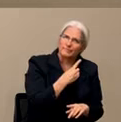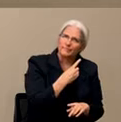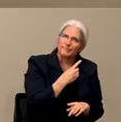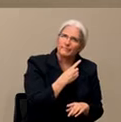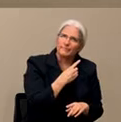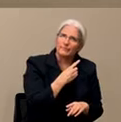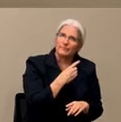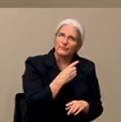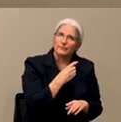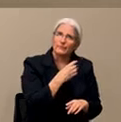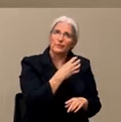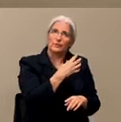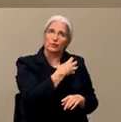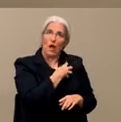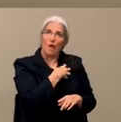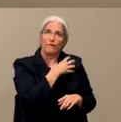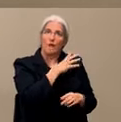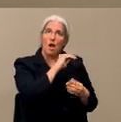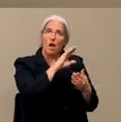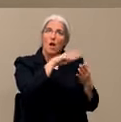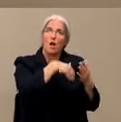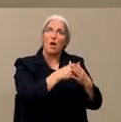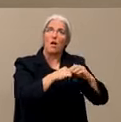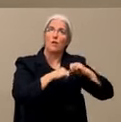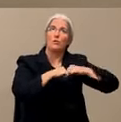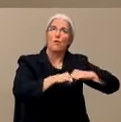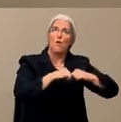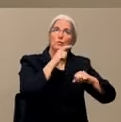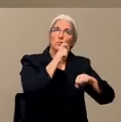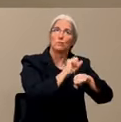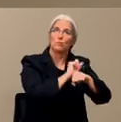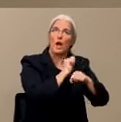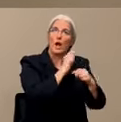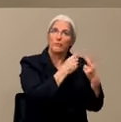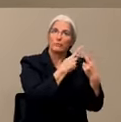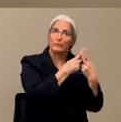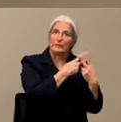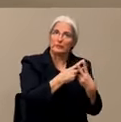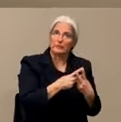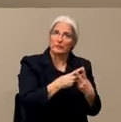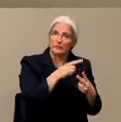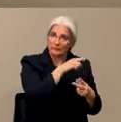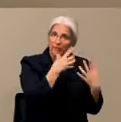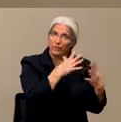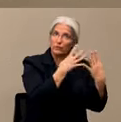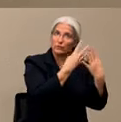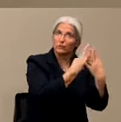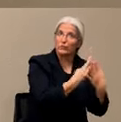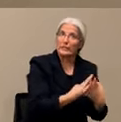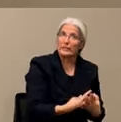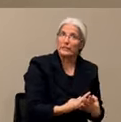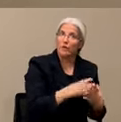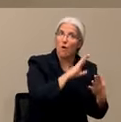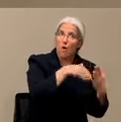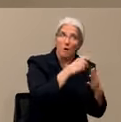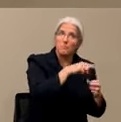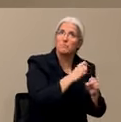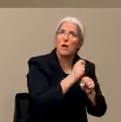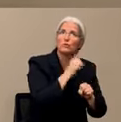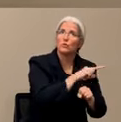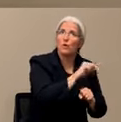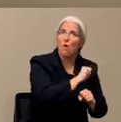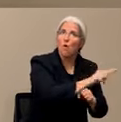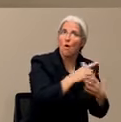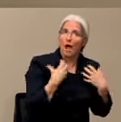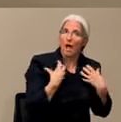through medical screening as well? I'm going to assume that means on a daily basis. Yes, specifically